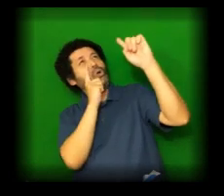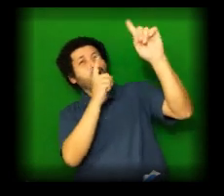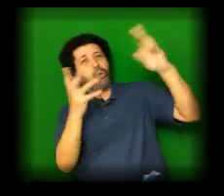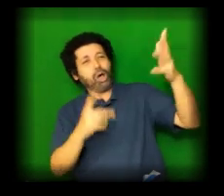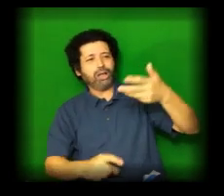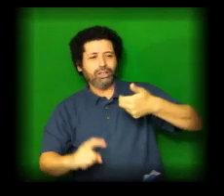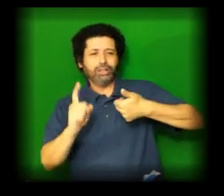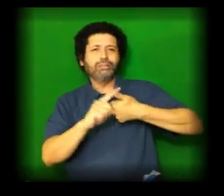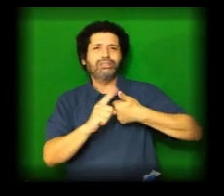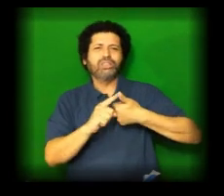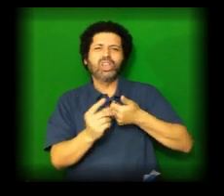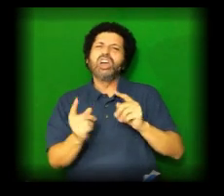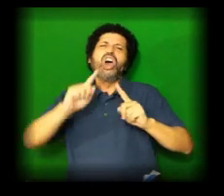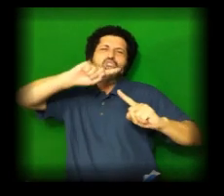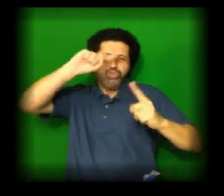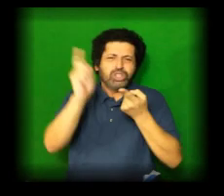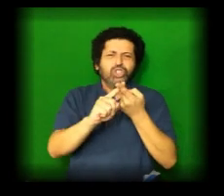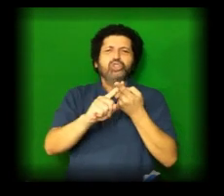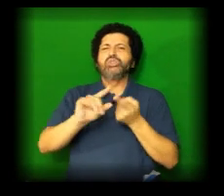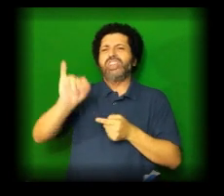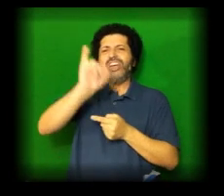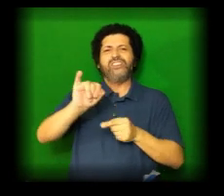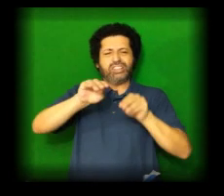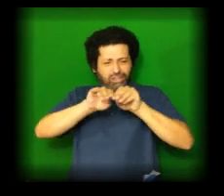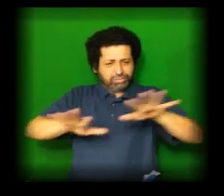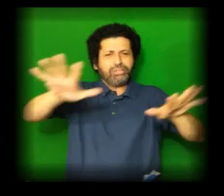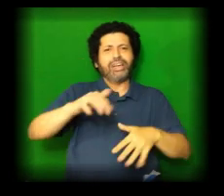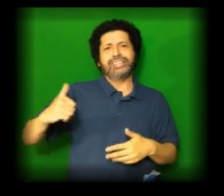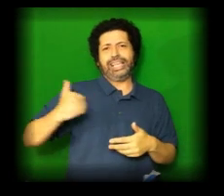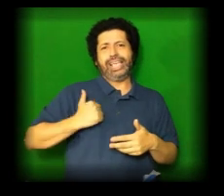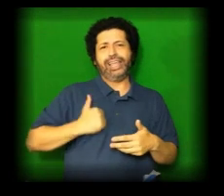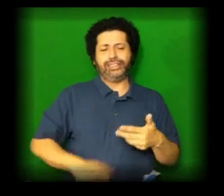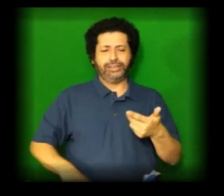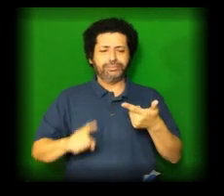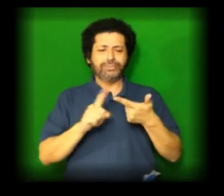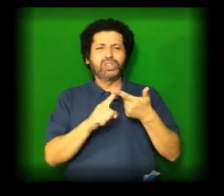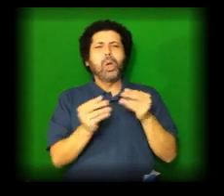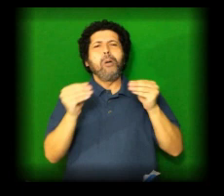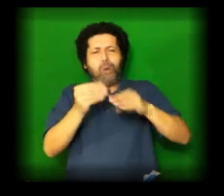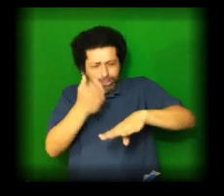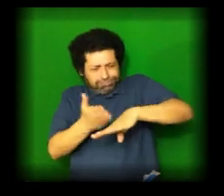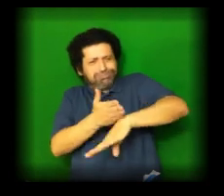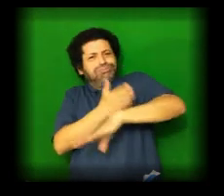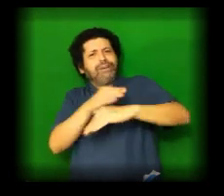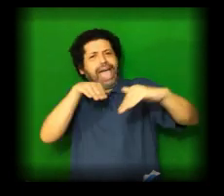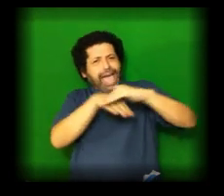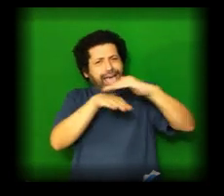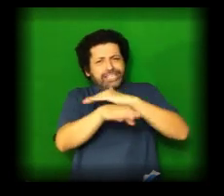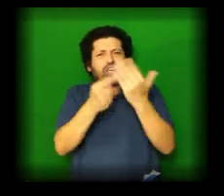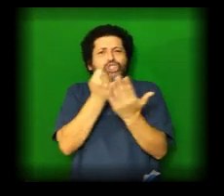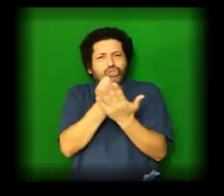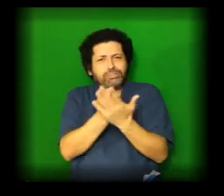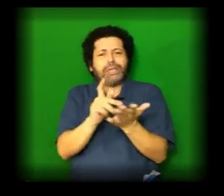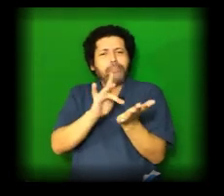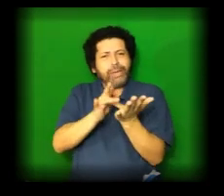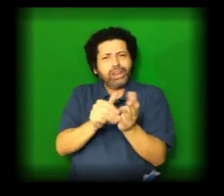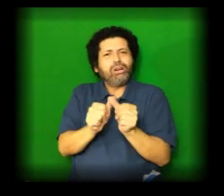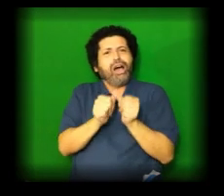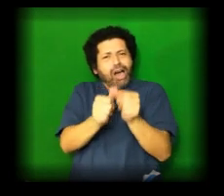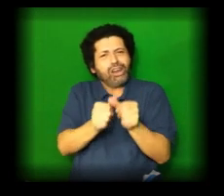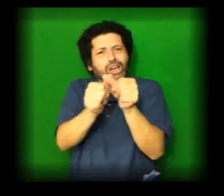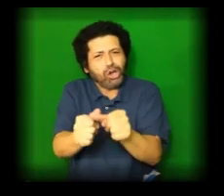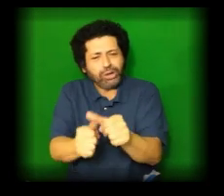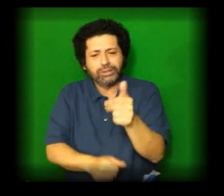reduce the incidence of these infections in Canada, improve access to testing, treatment, and ongoing care, and